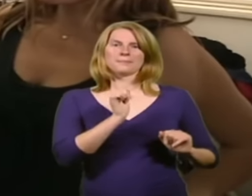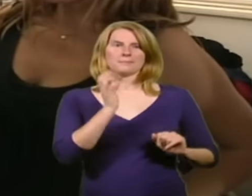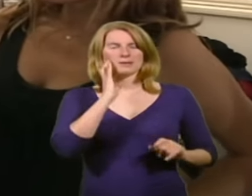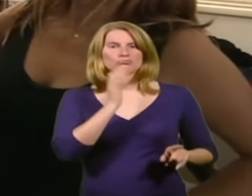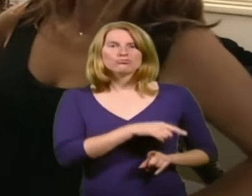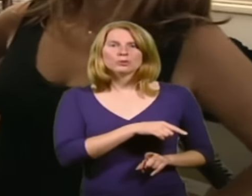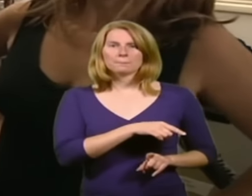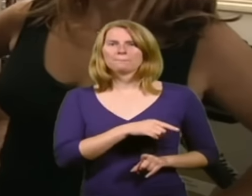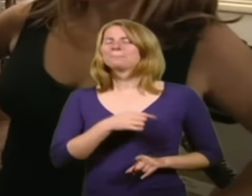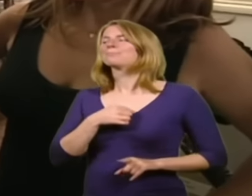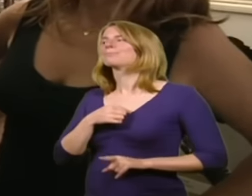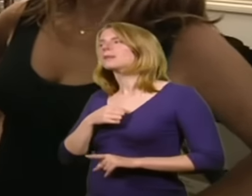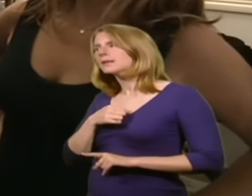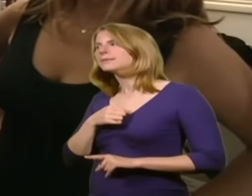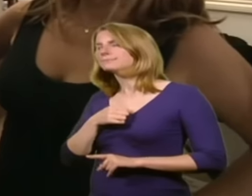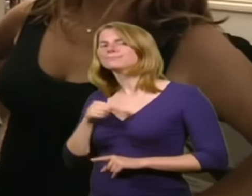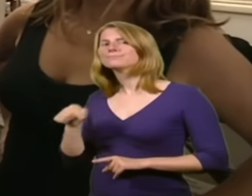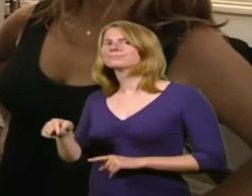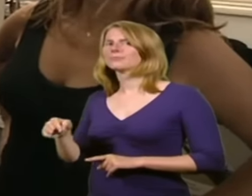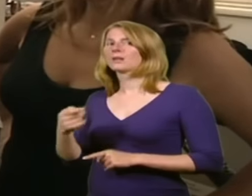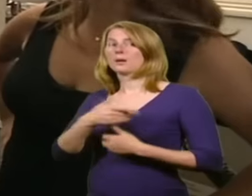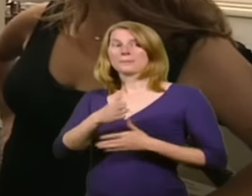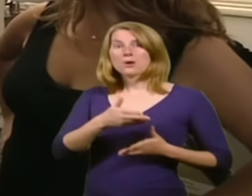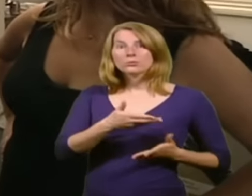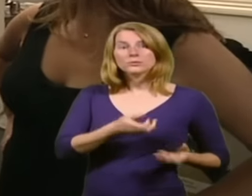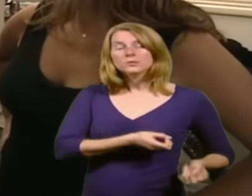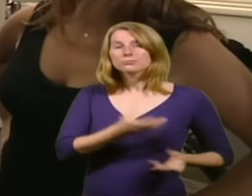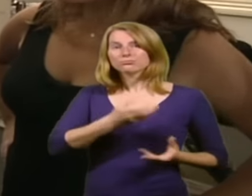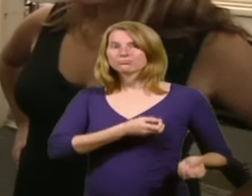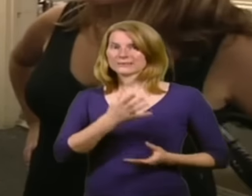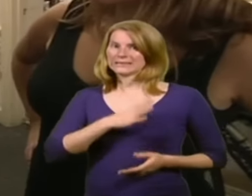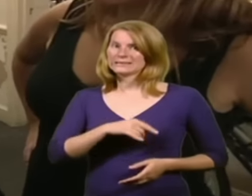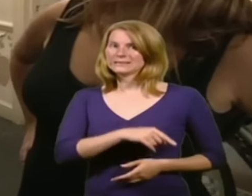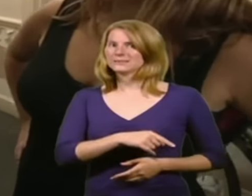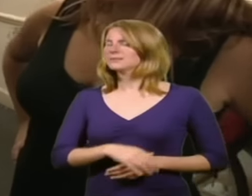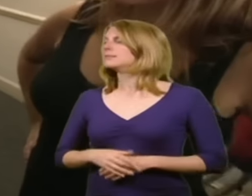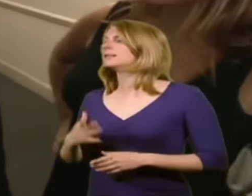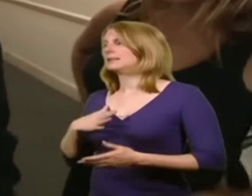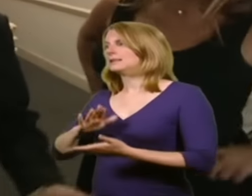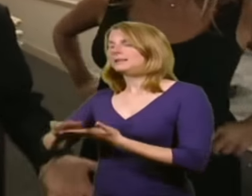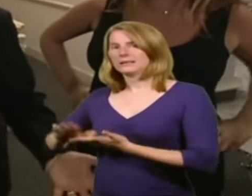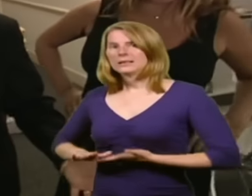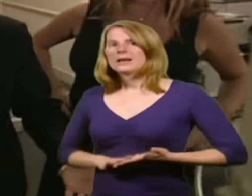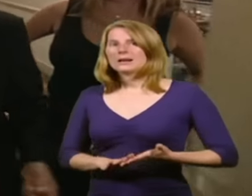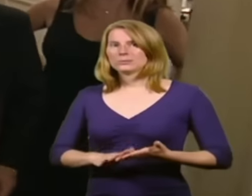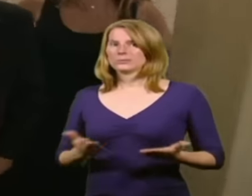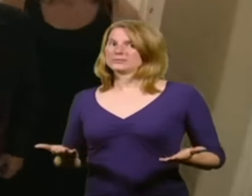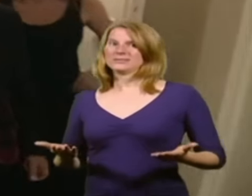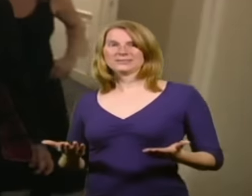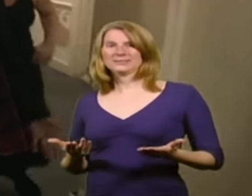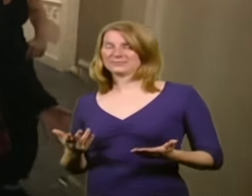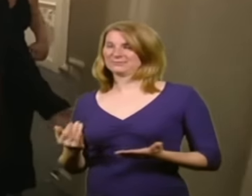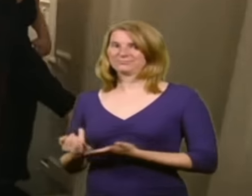That's it, yeah. We're going to have to clear this out because this is just so poorly presented. Let's see the sitting room. I still have hope.